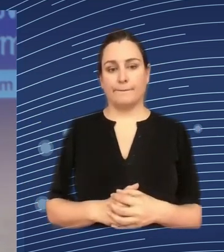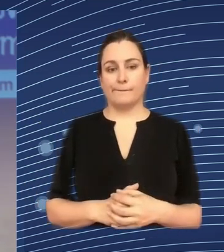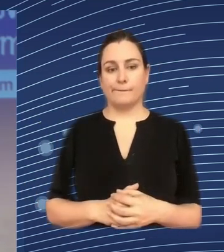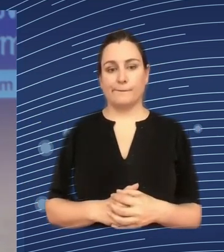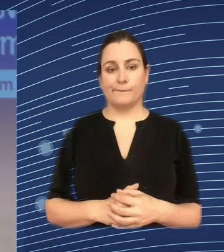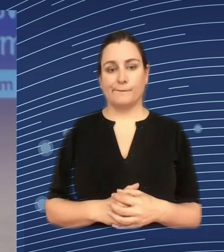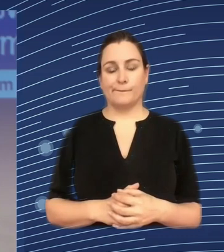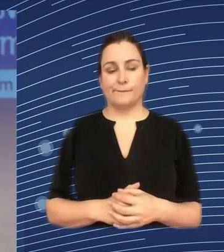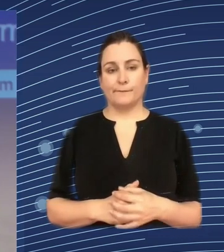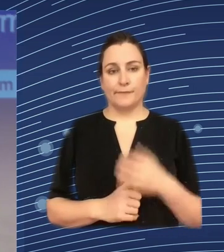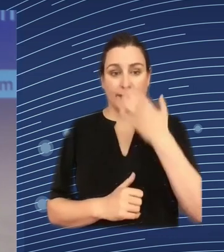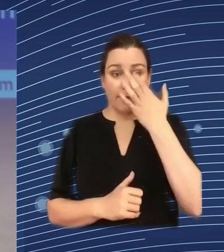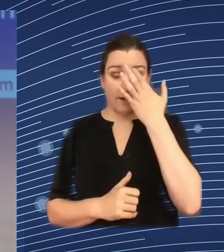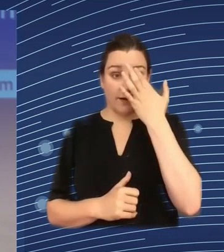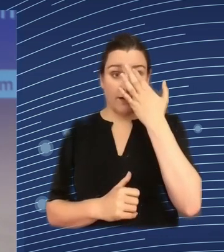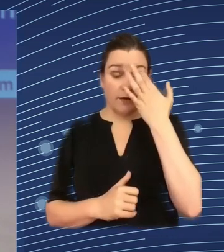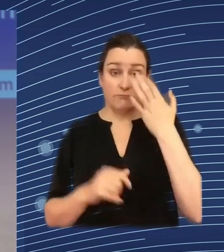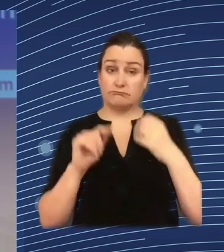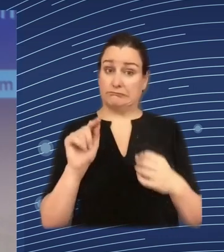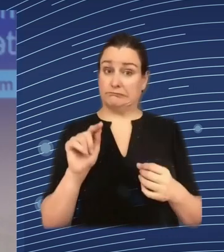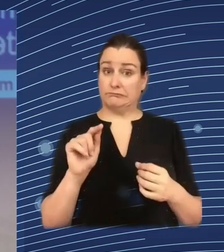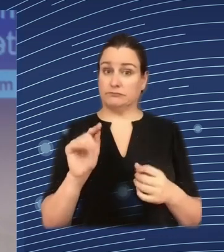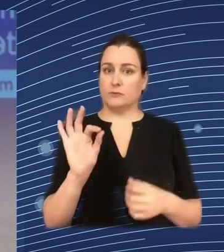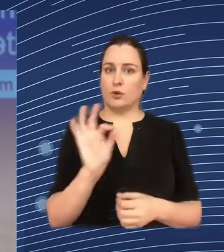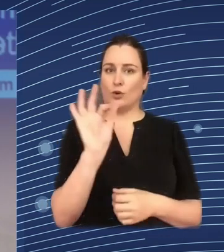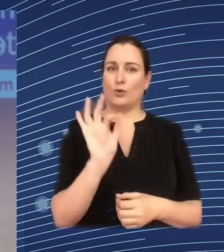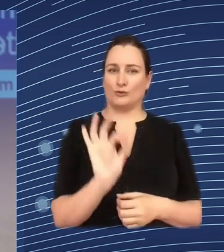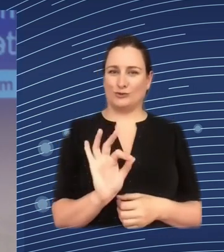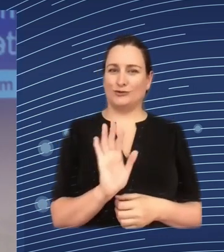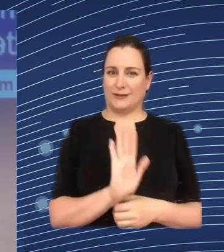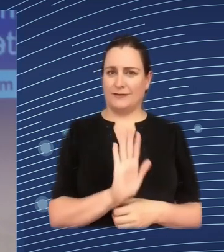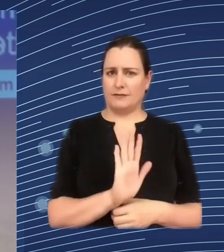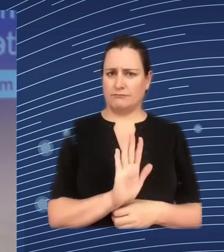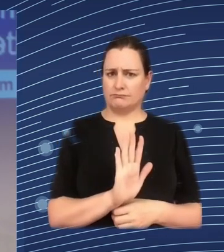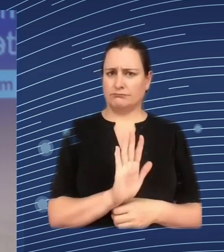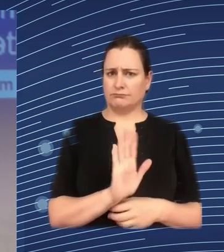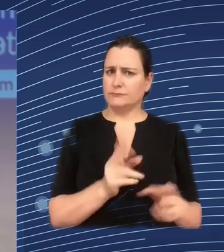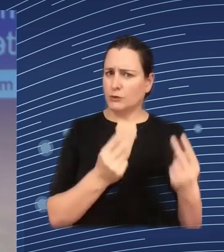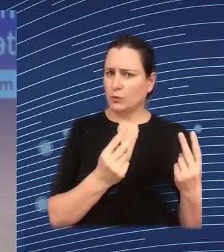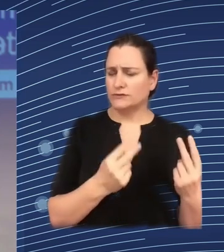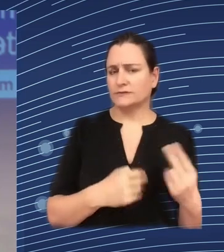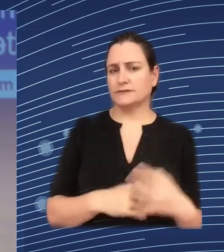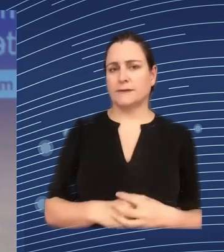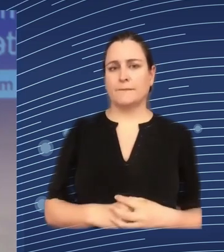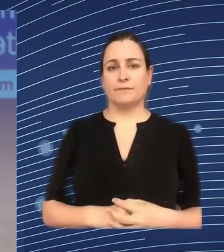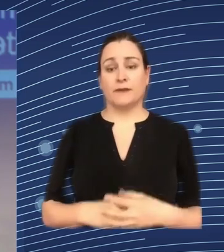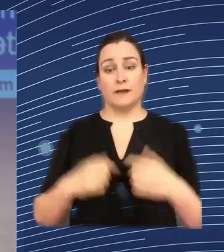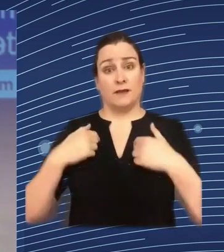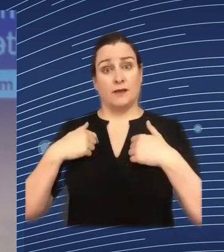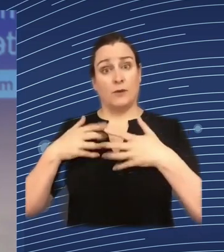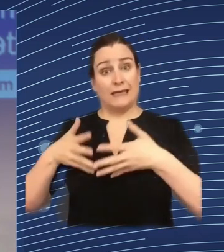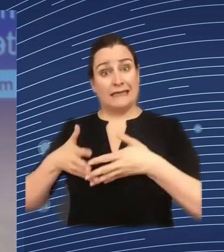what we wanted to create but we didn't create it till now